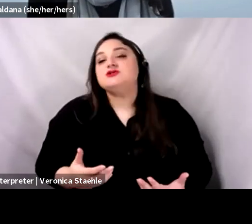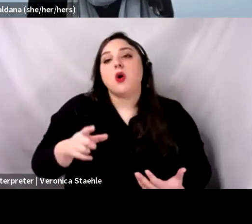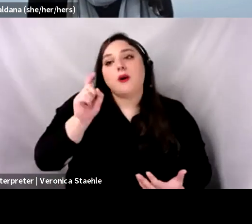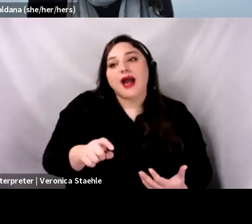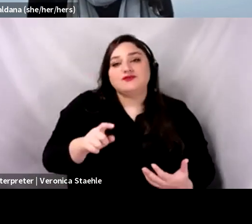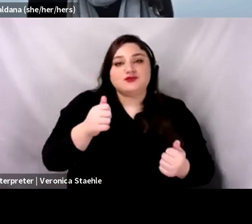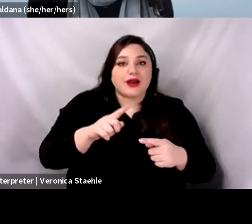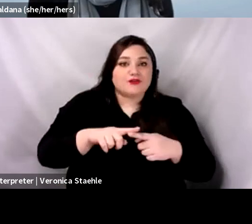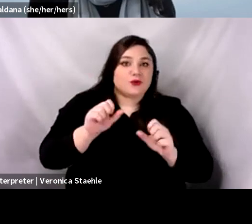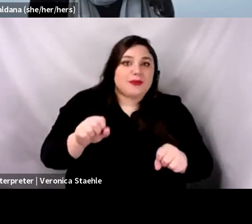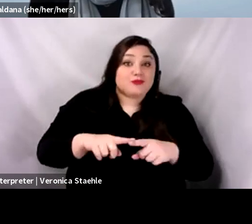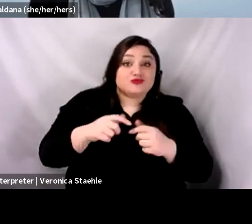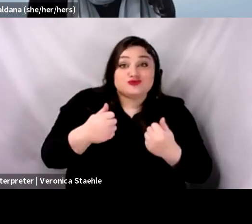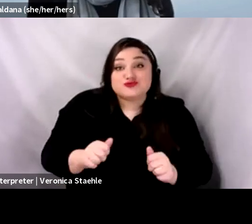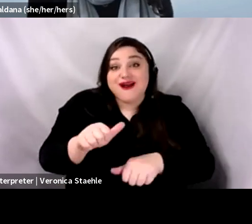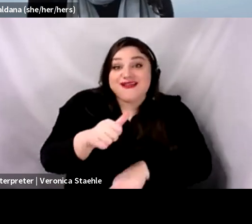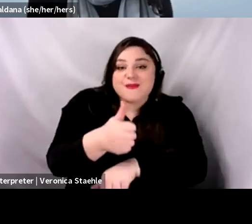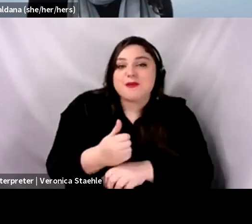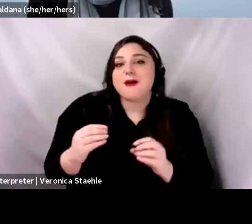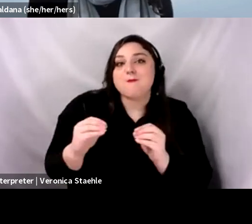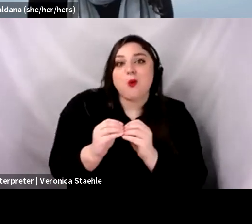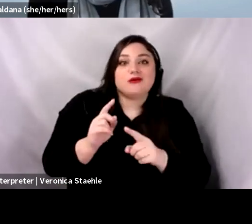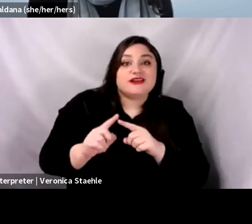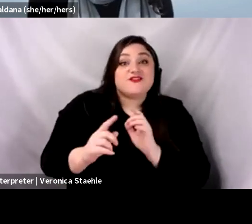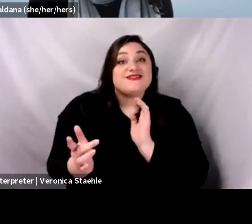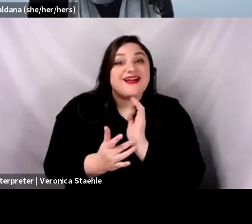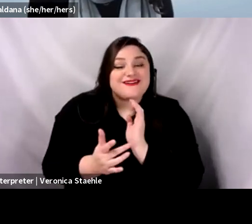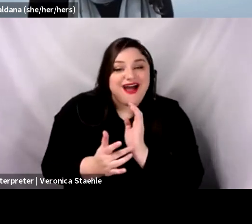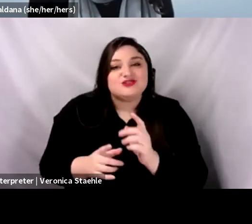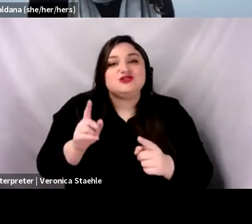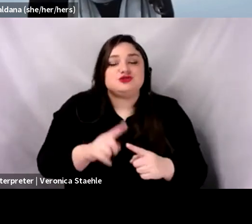technologies, um, to support quality of care.